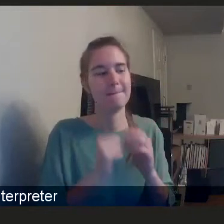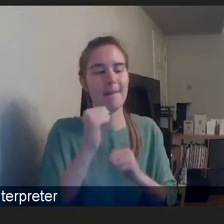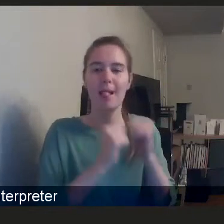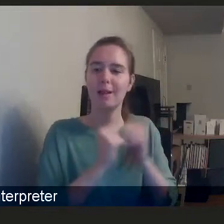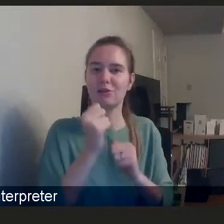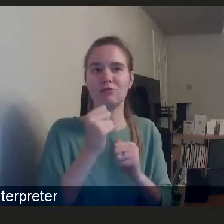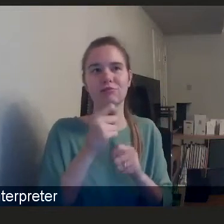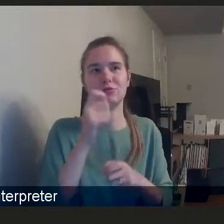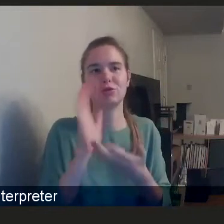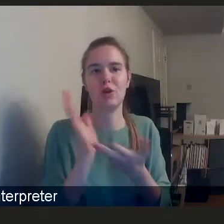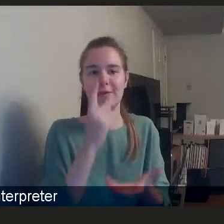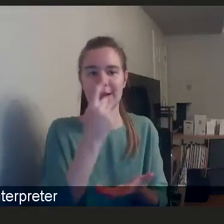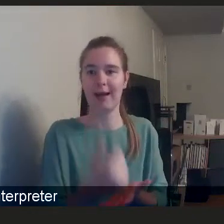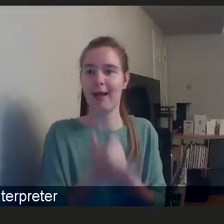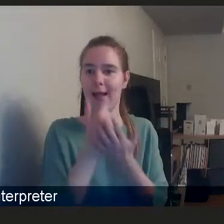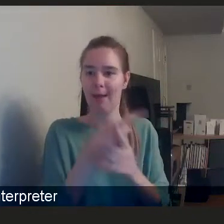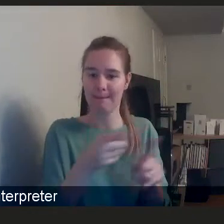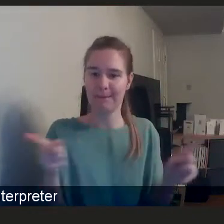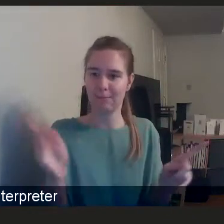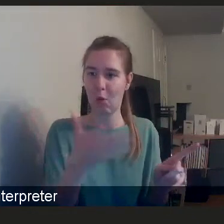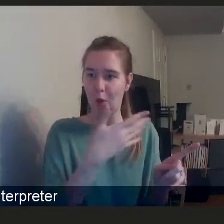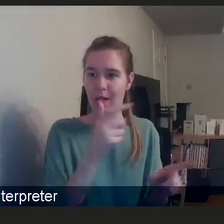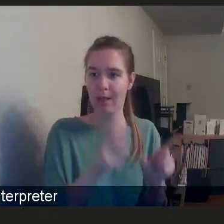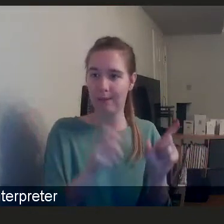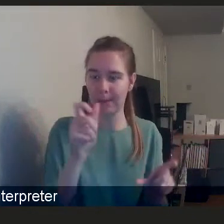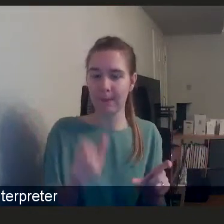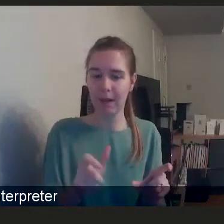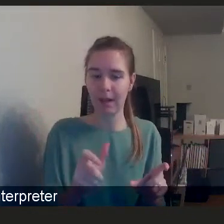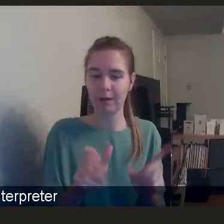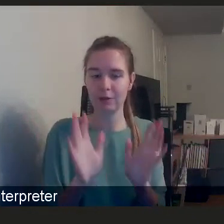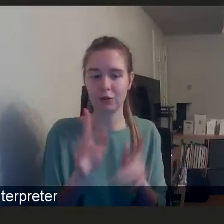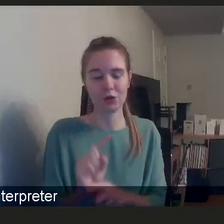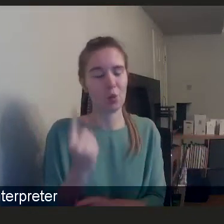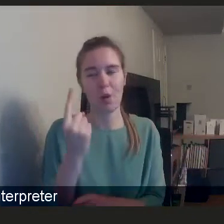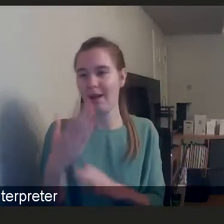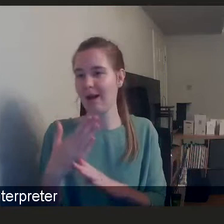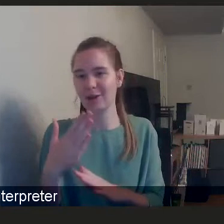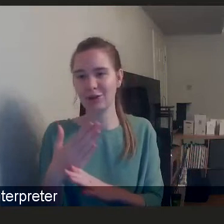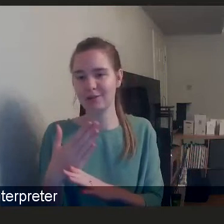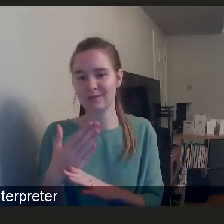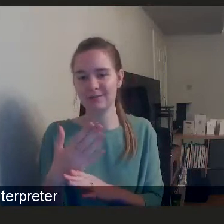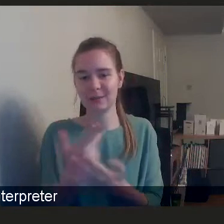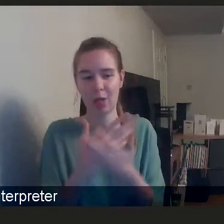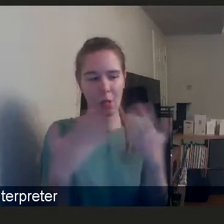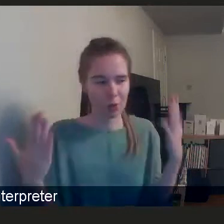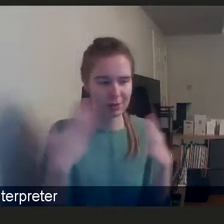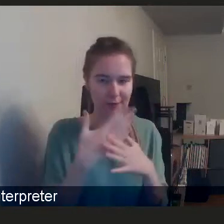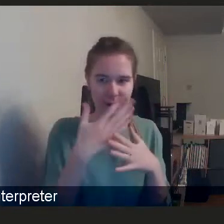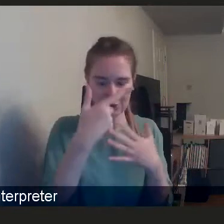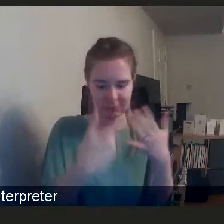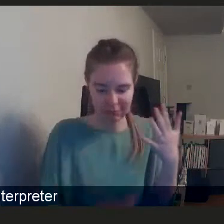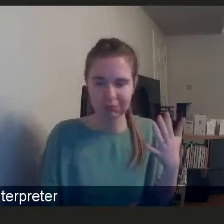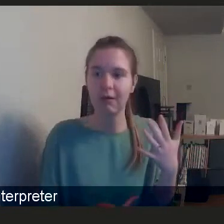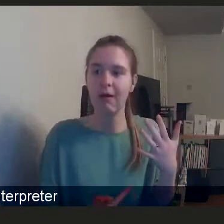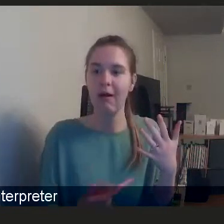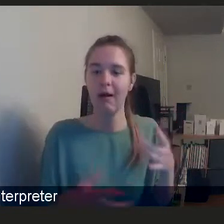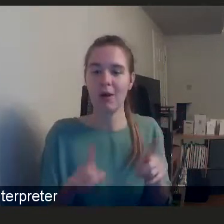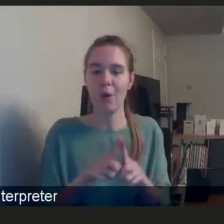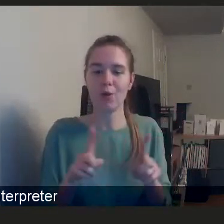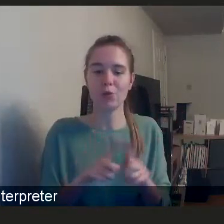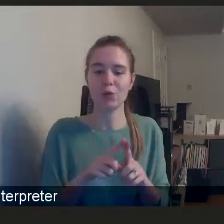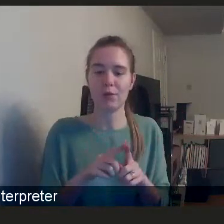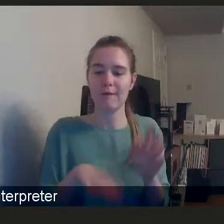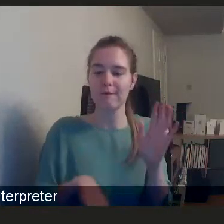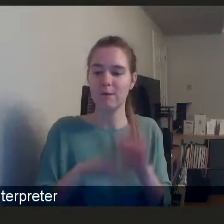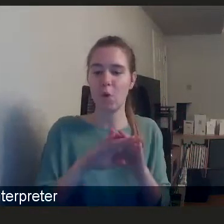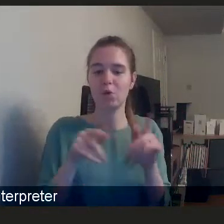can really help. So it isn't just a one action, it's a number of actions and it's a whole kind of system